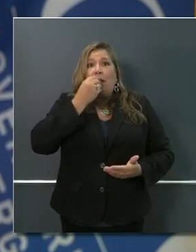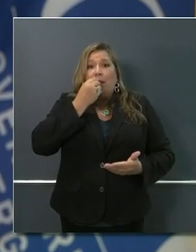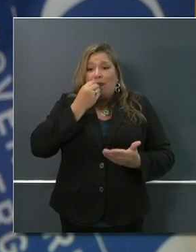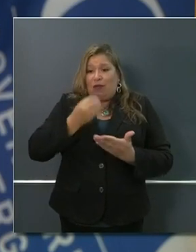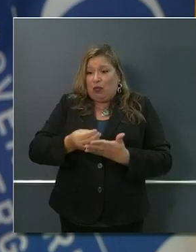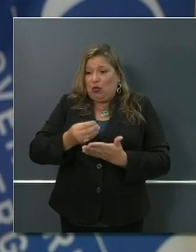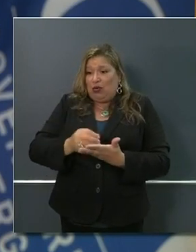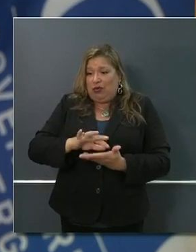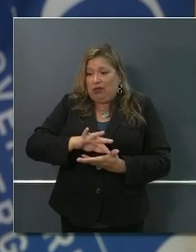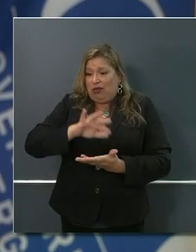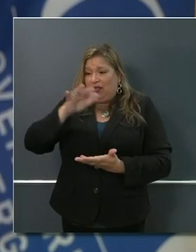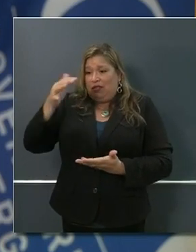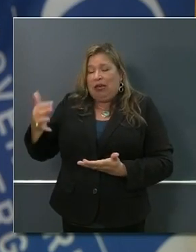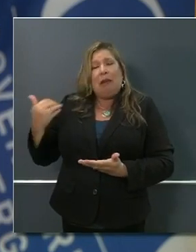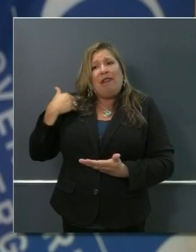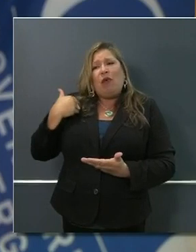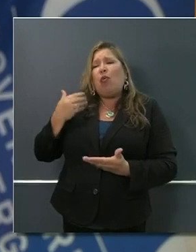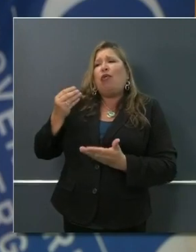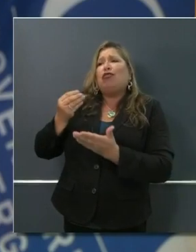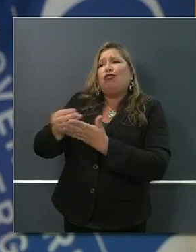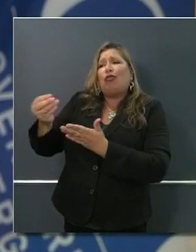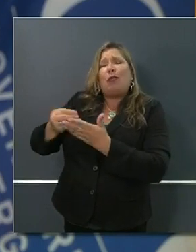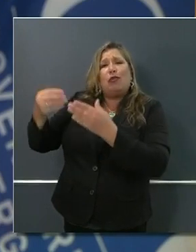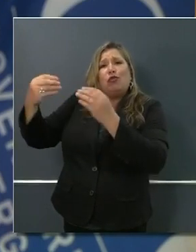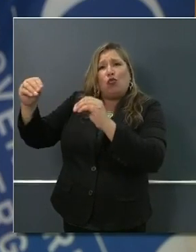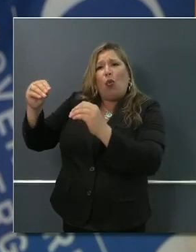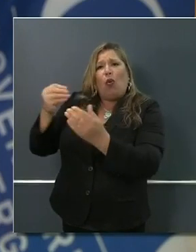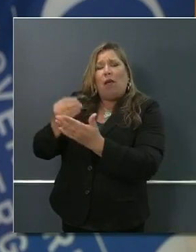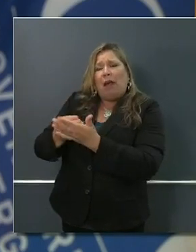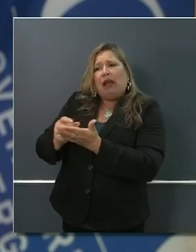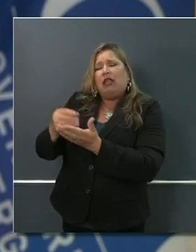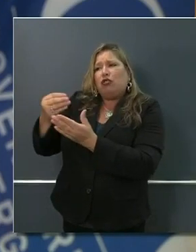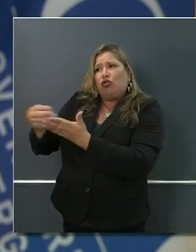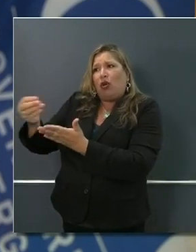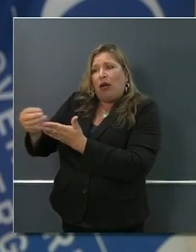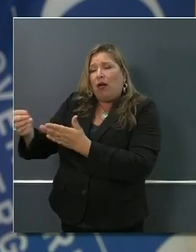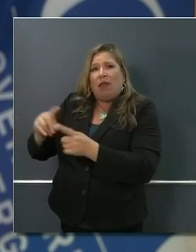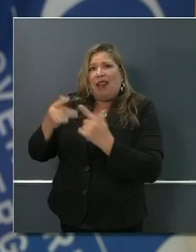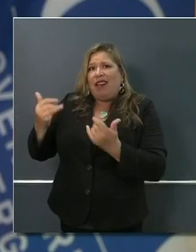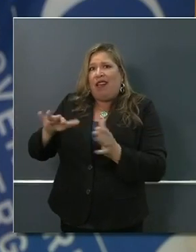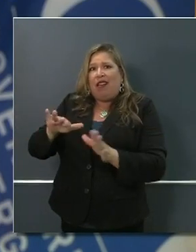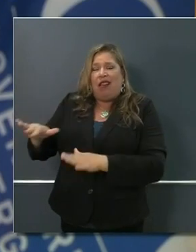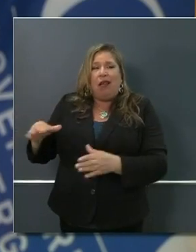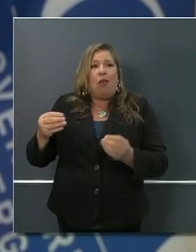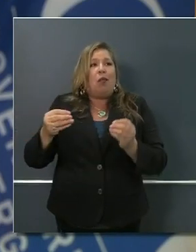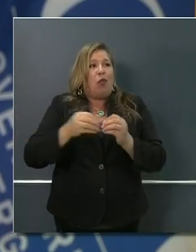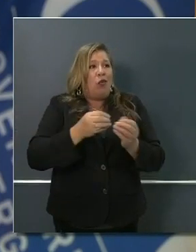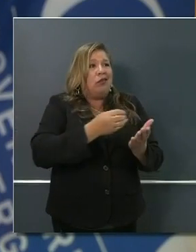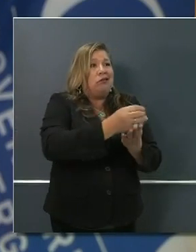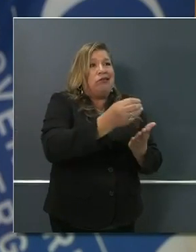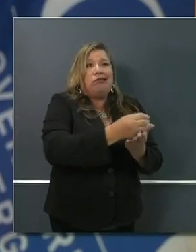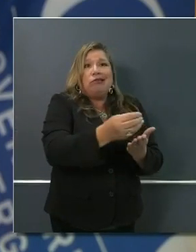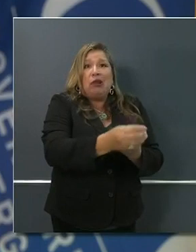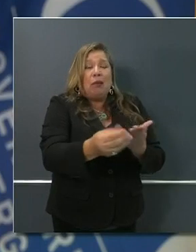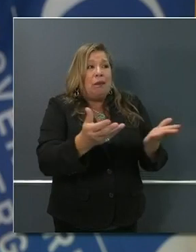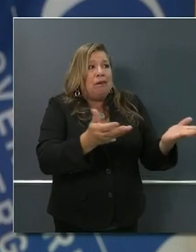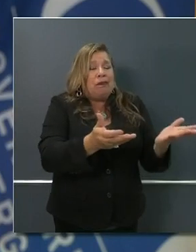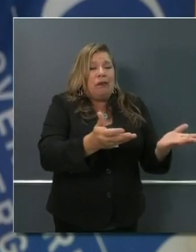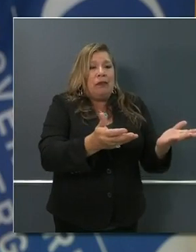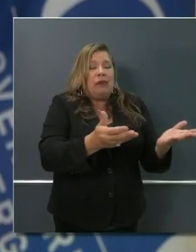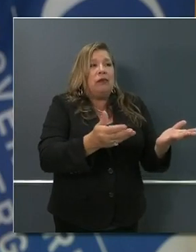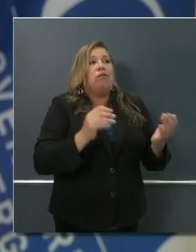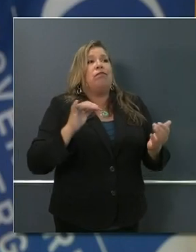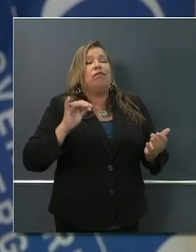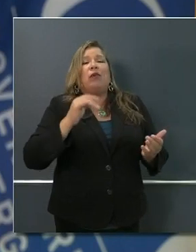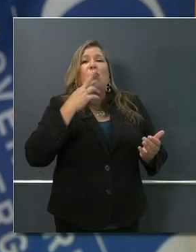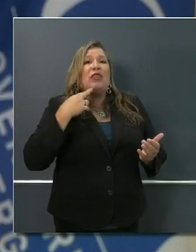longer in retail like it used to be. And that has backed up product. And because it is so perishable, some of it has just come